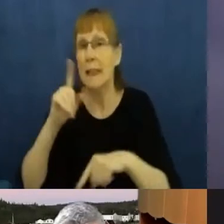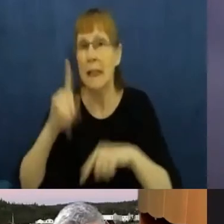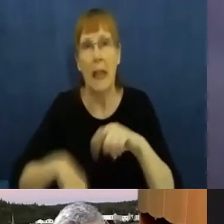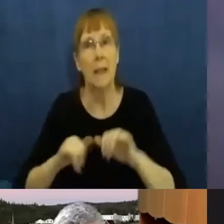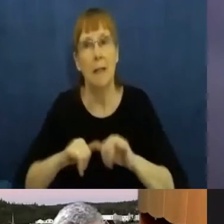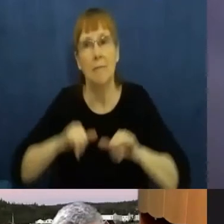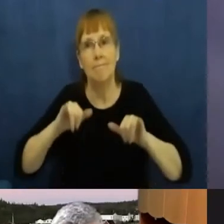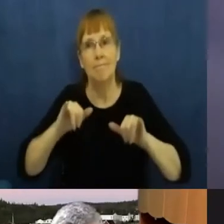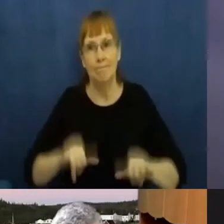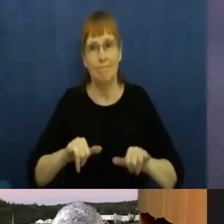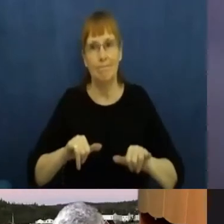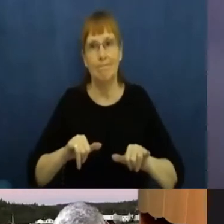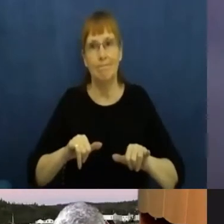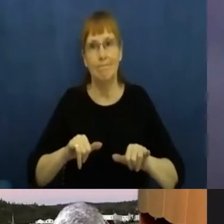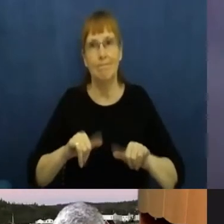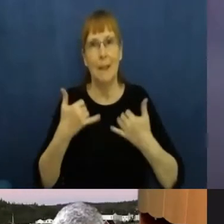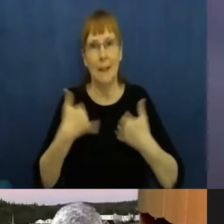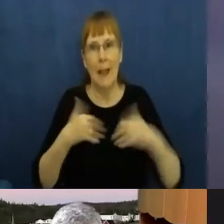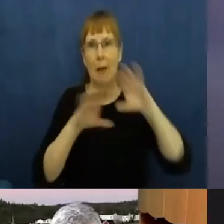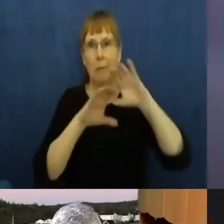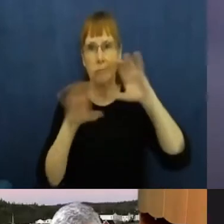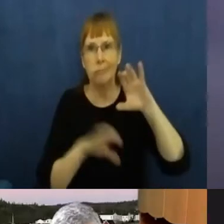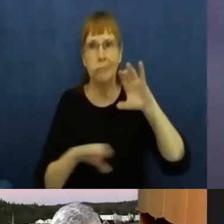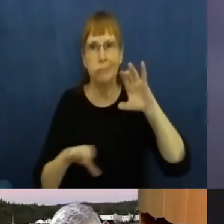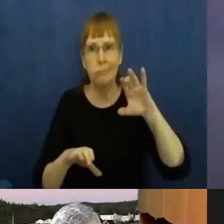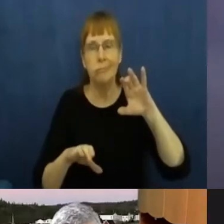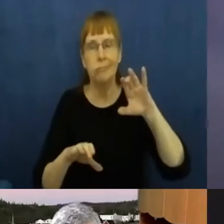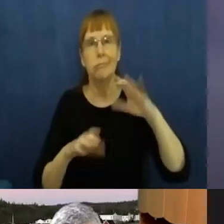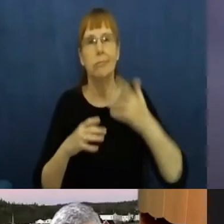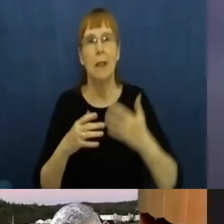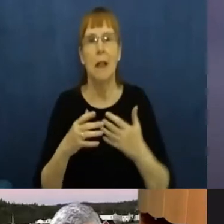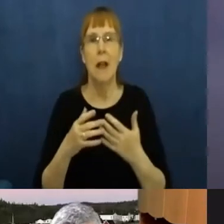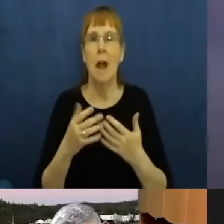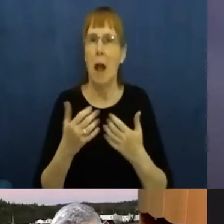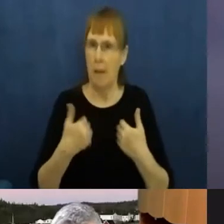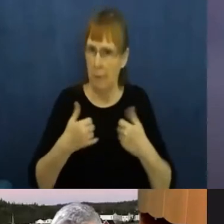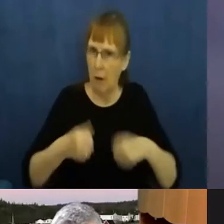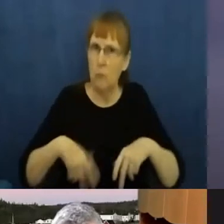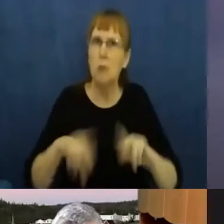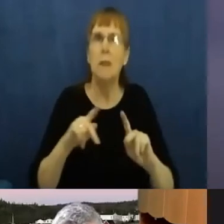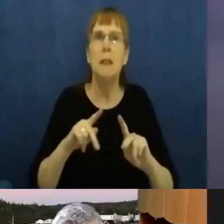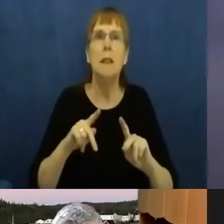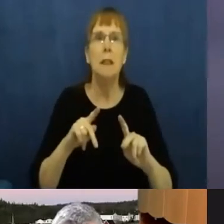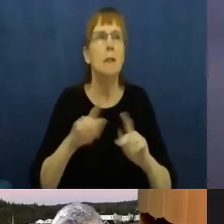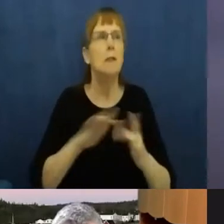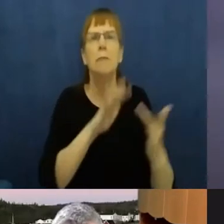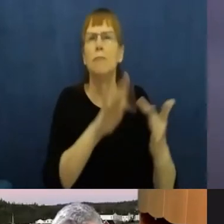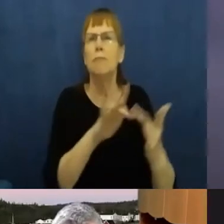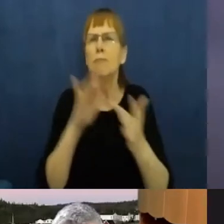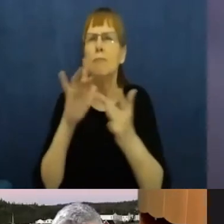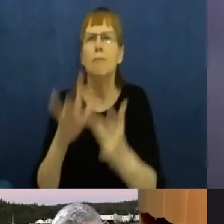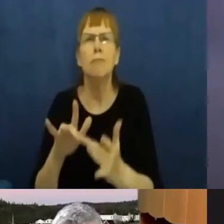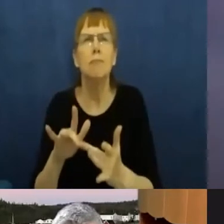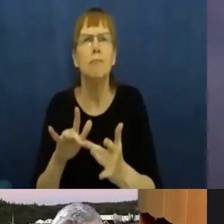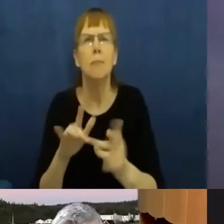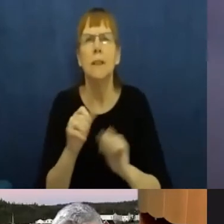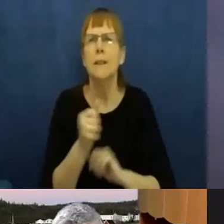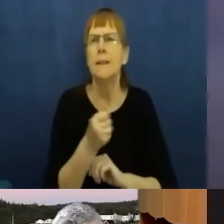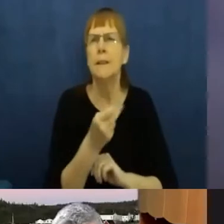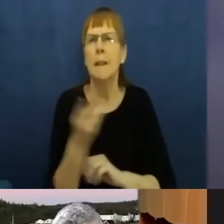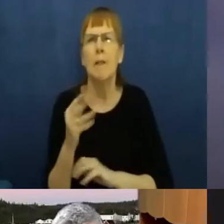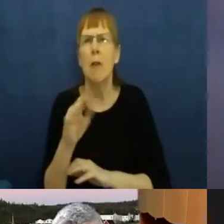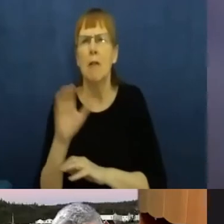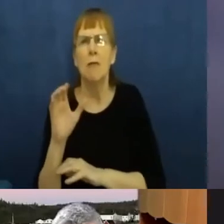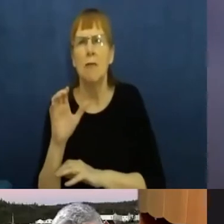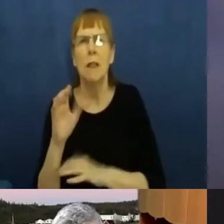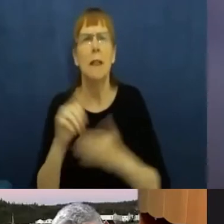I have had the opportunity to reach out to hundreds of leaders across Ontario. In some